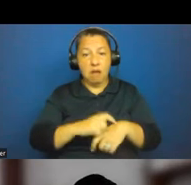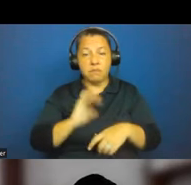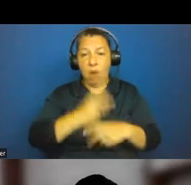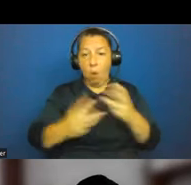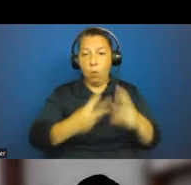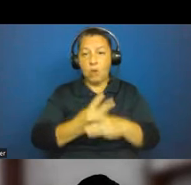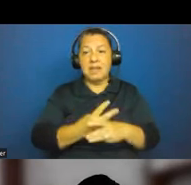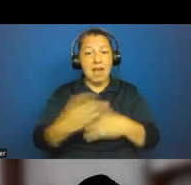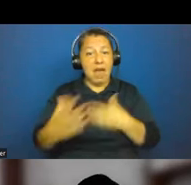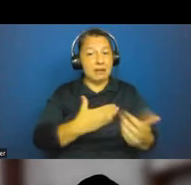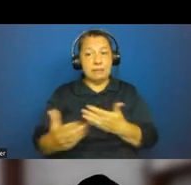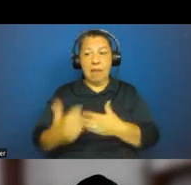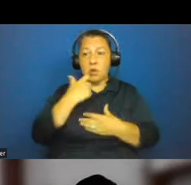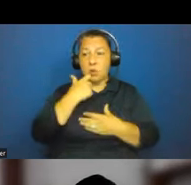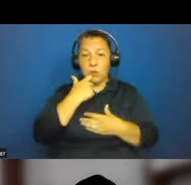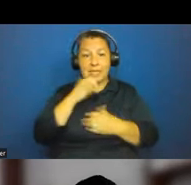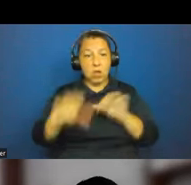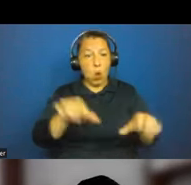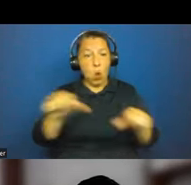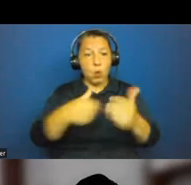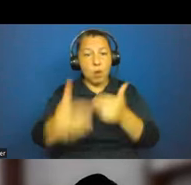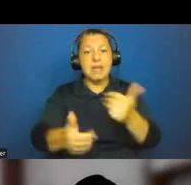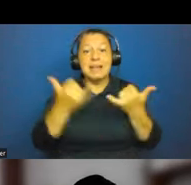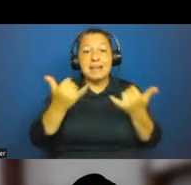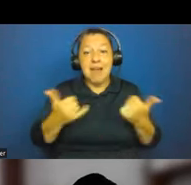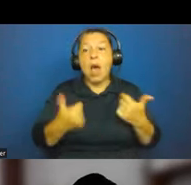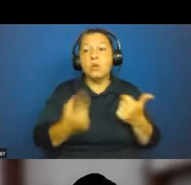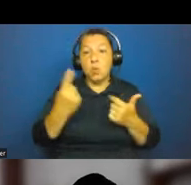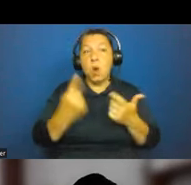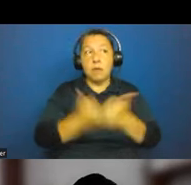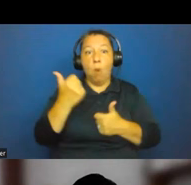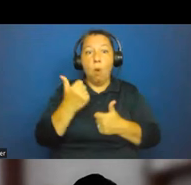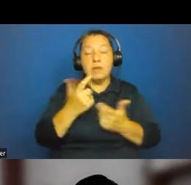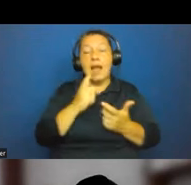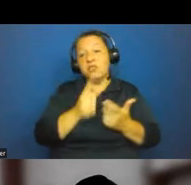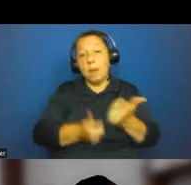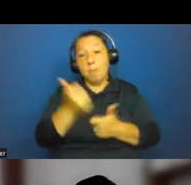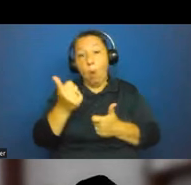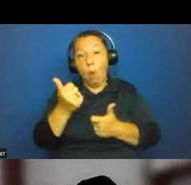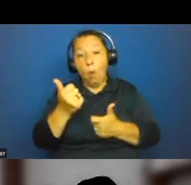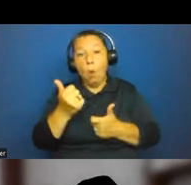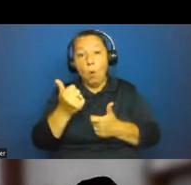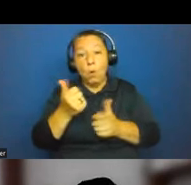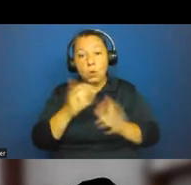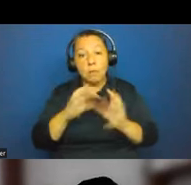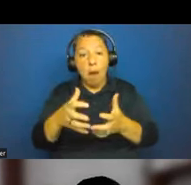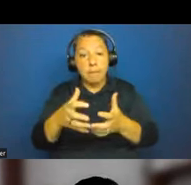colonial process, it now has one of the highest population. It actually has the highest population density in Africa,